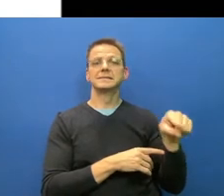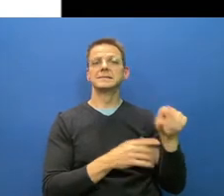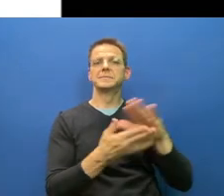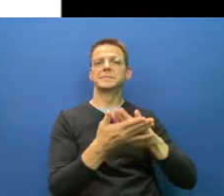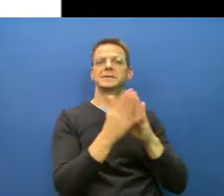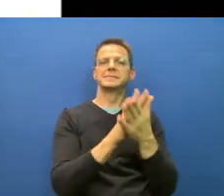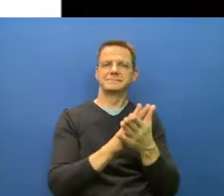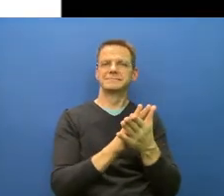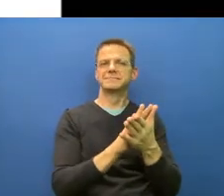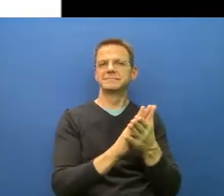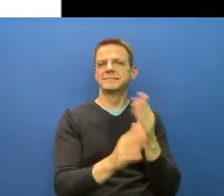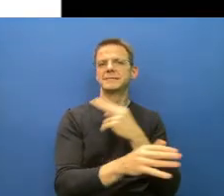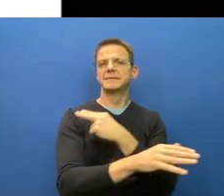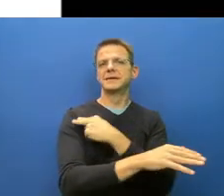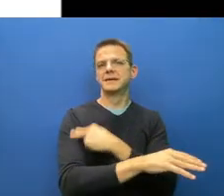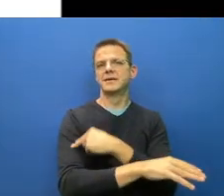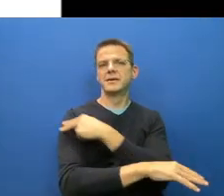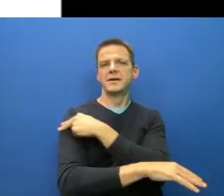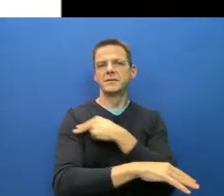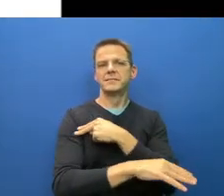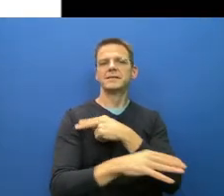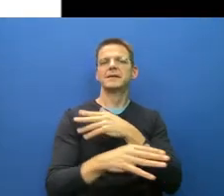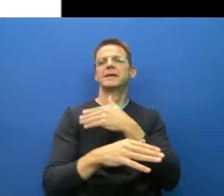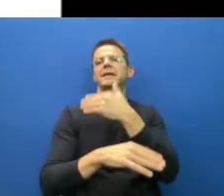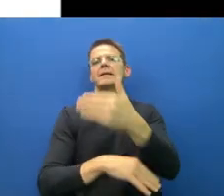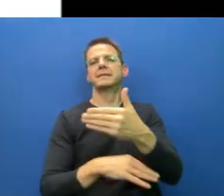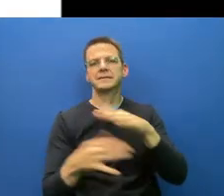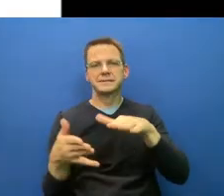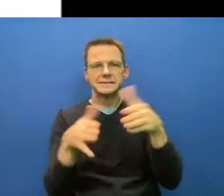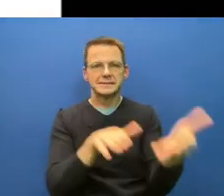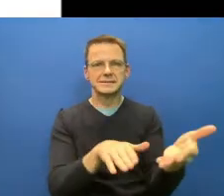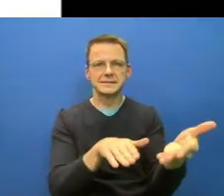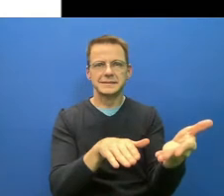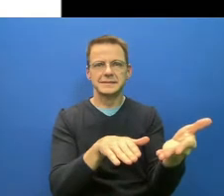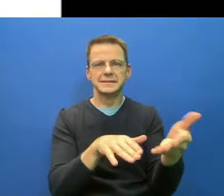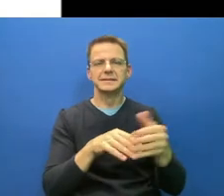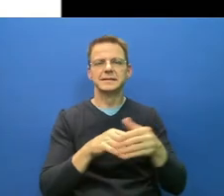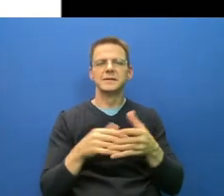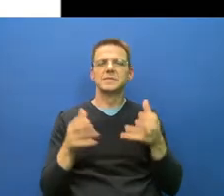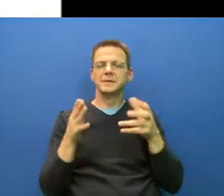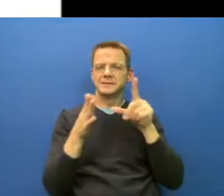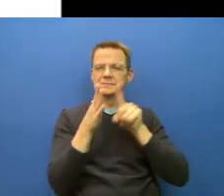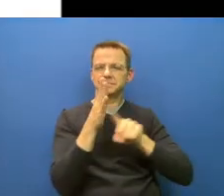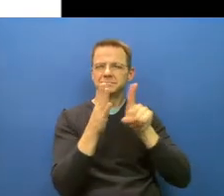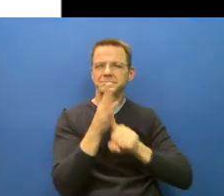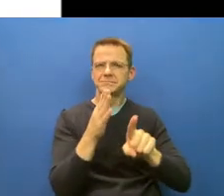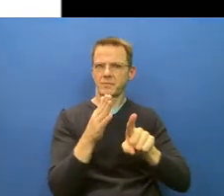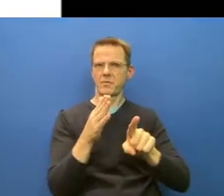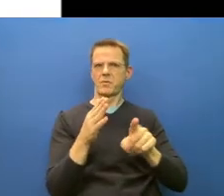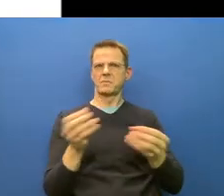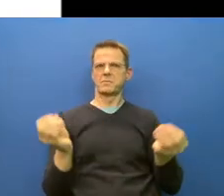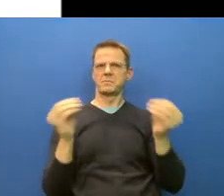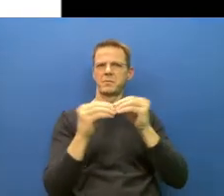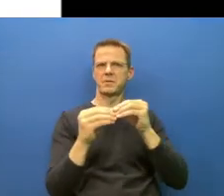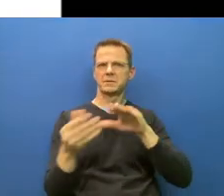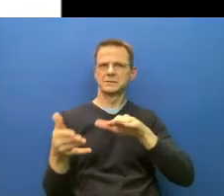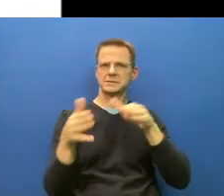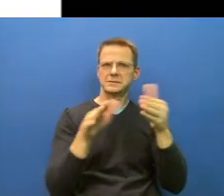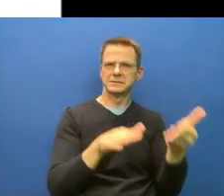there was much, much more death in mitigation or living with COVID strategy provinces than in elimination